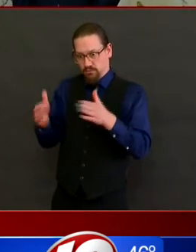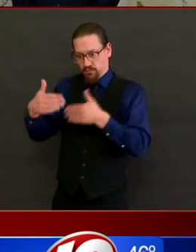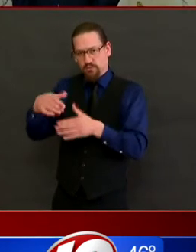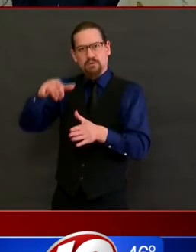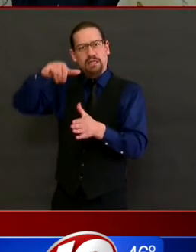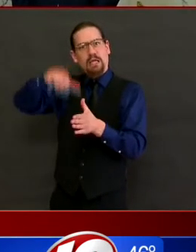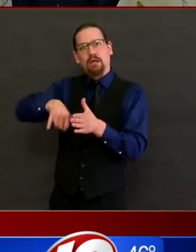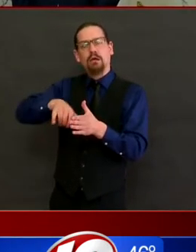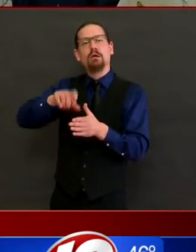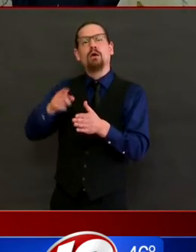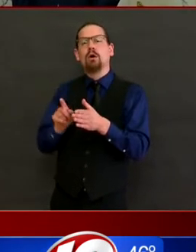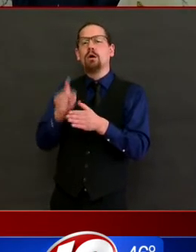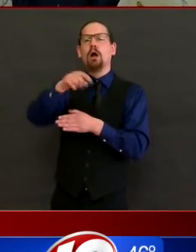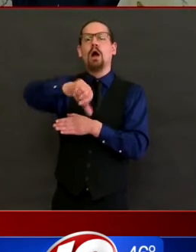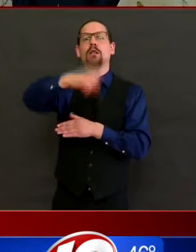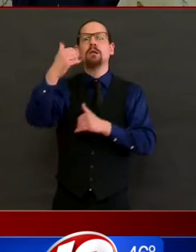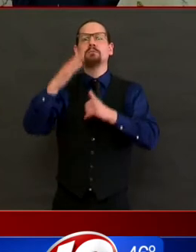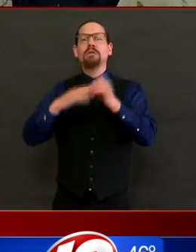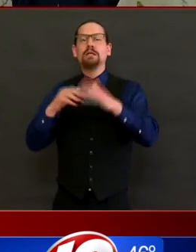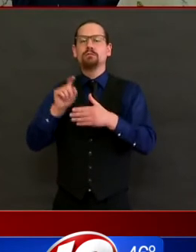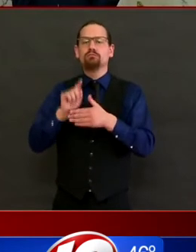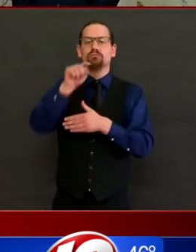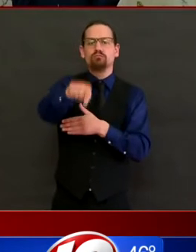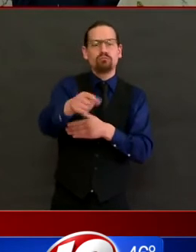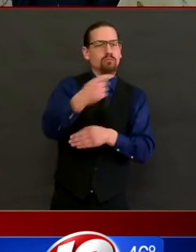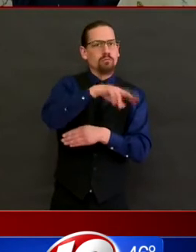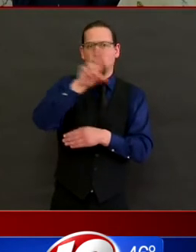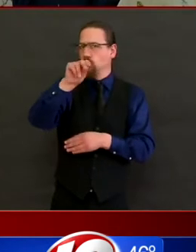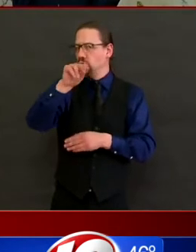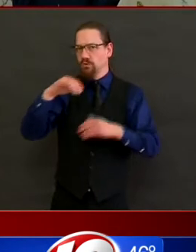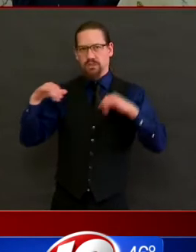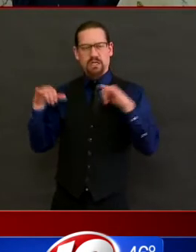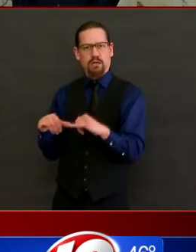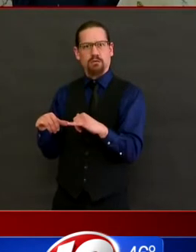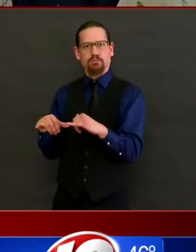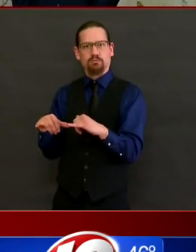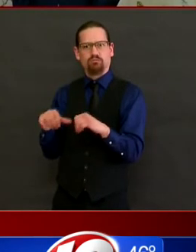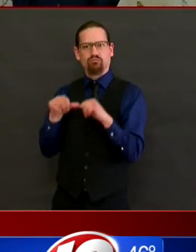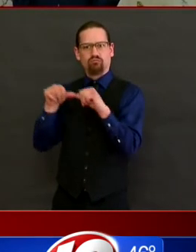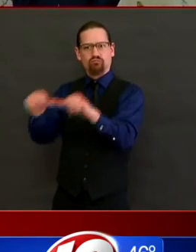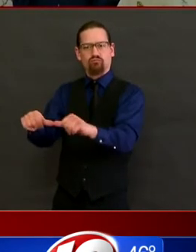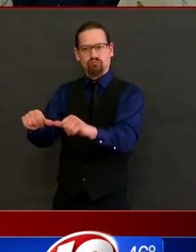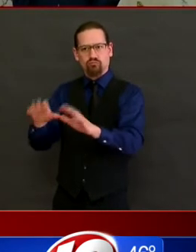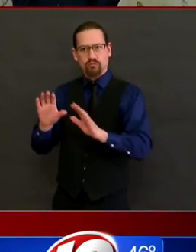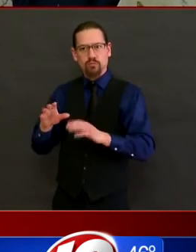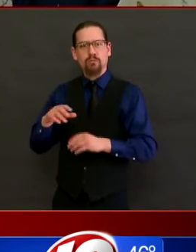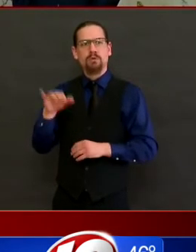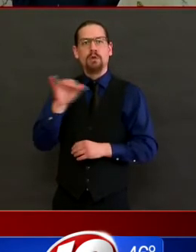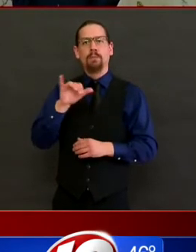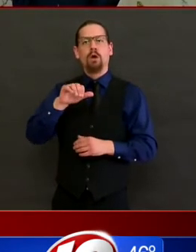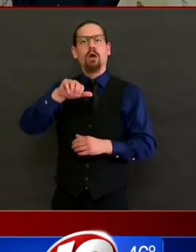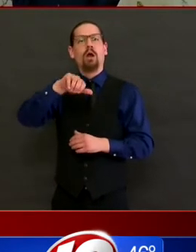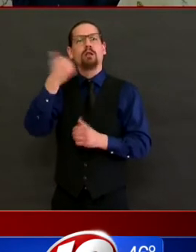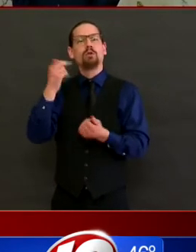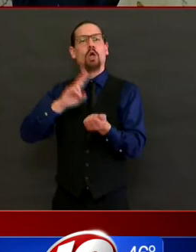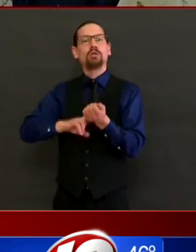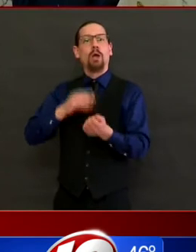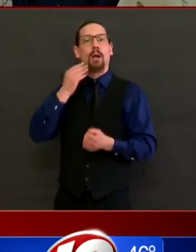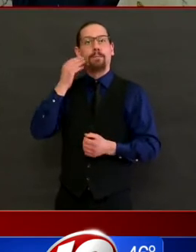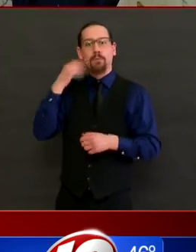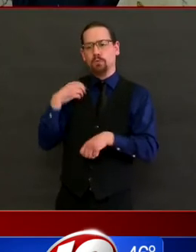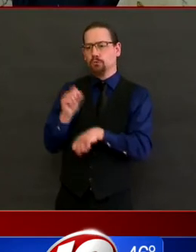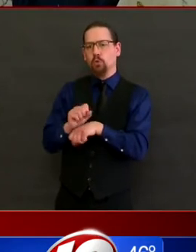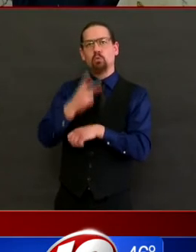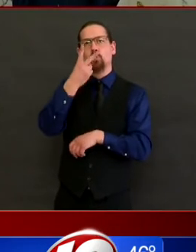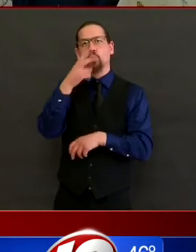for any COVID-19 symptoms and continue to achieve and aim for and be supported